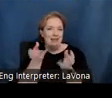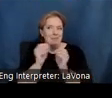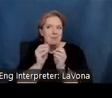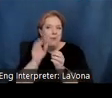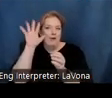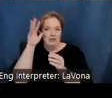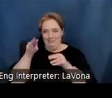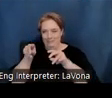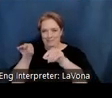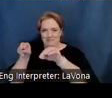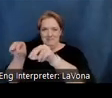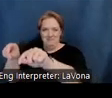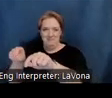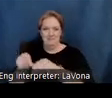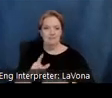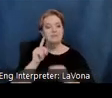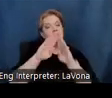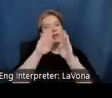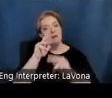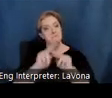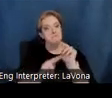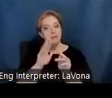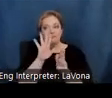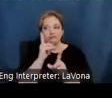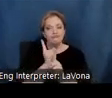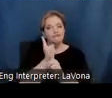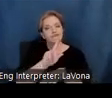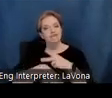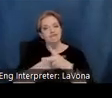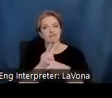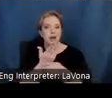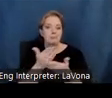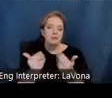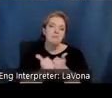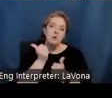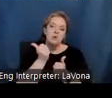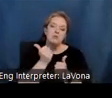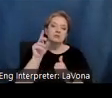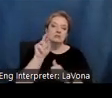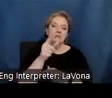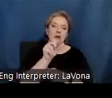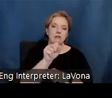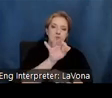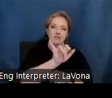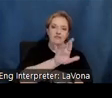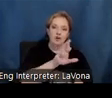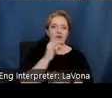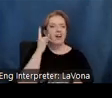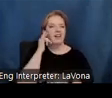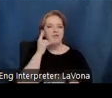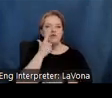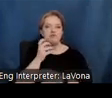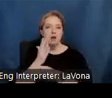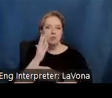The house is built of relatively common materials, principally California redwood and Douglas fir, both of which were plentiful